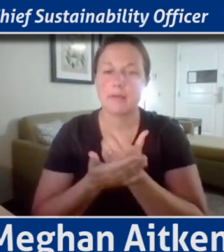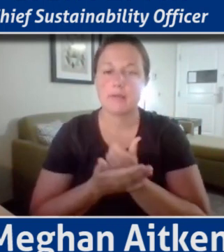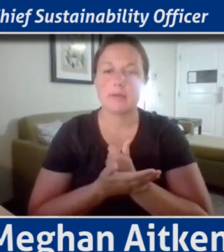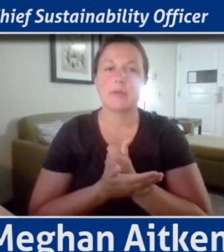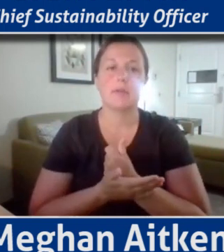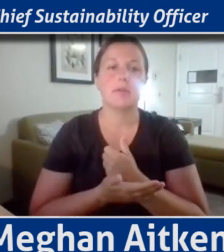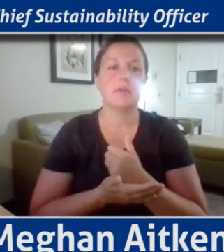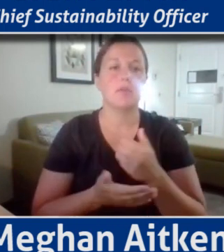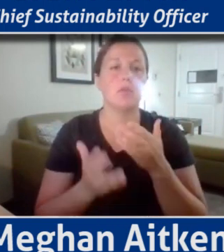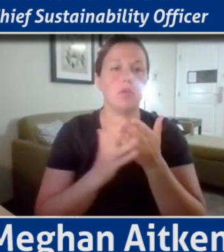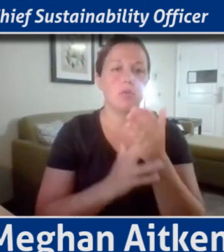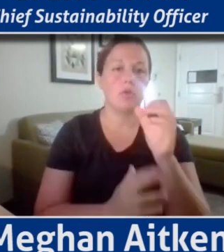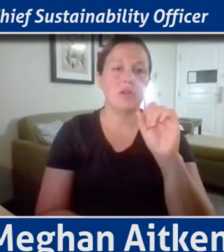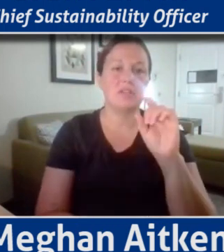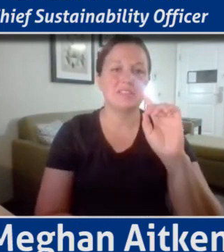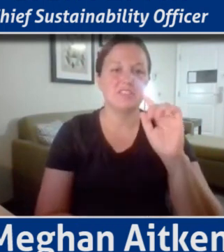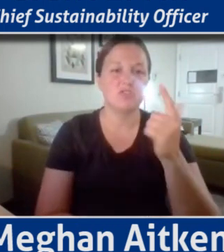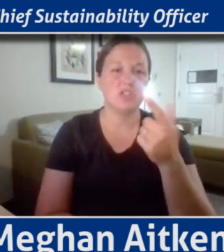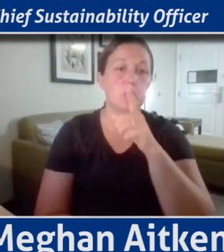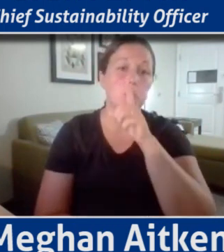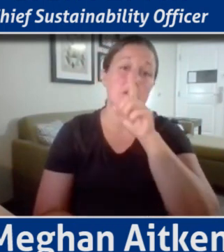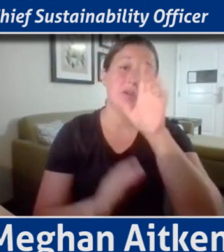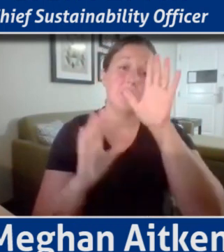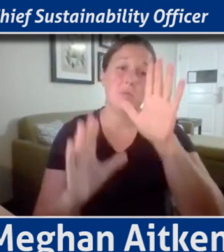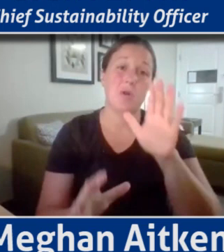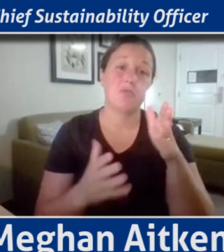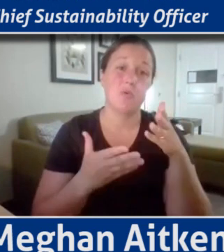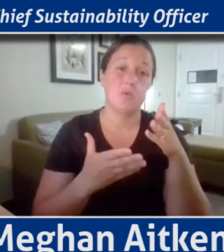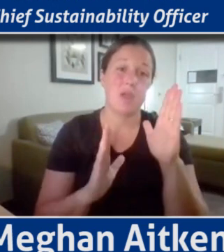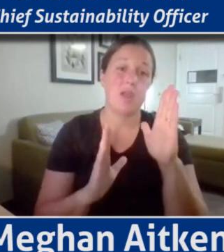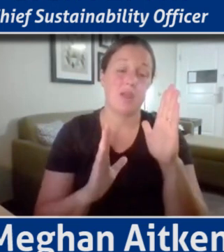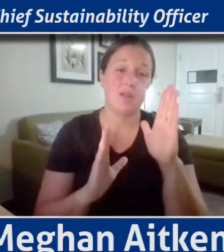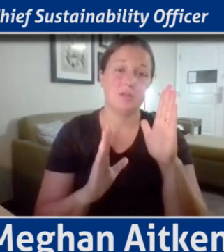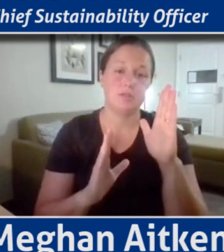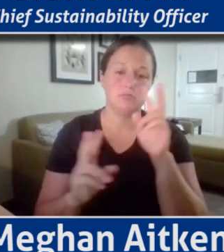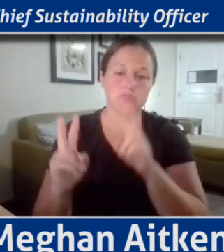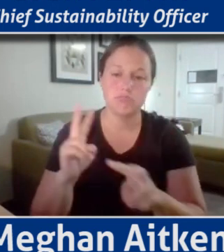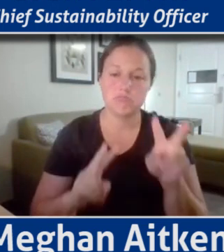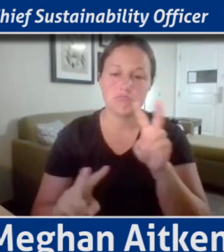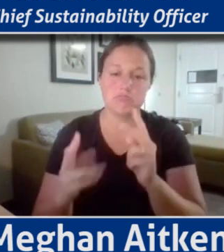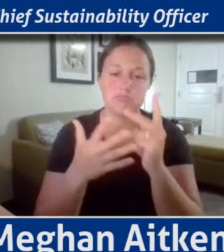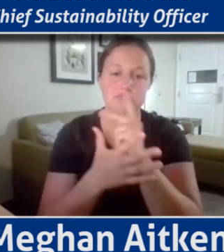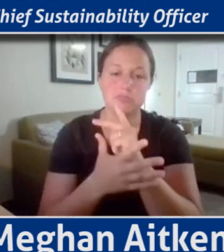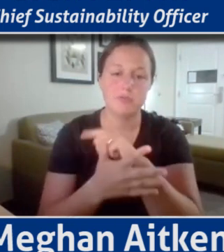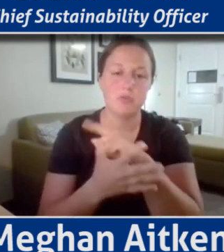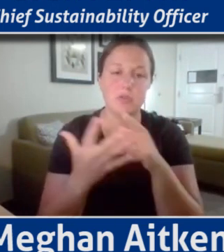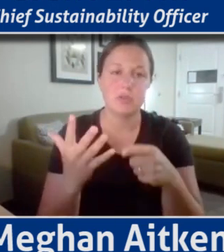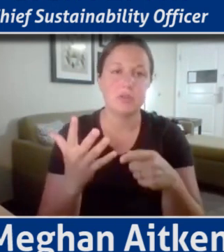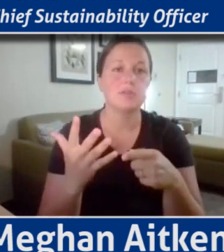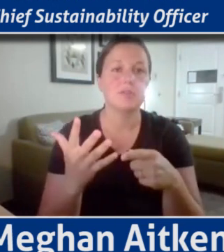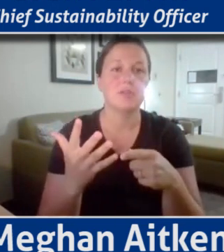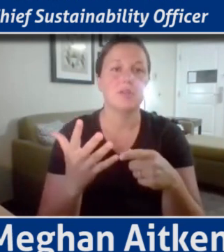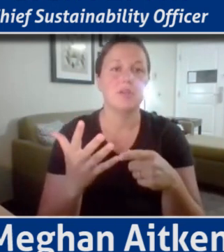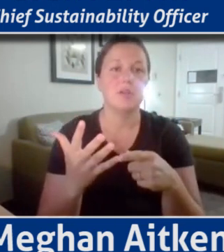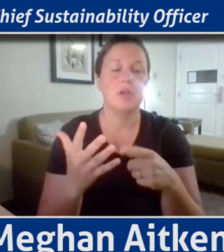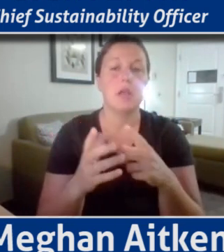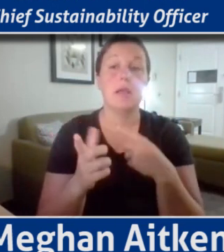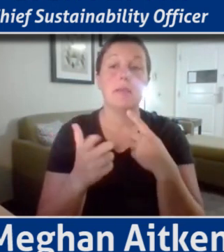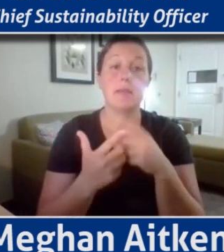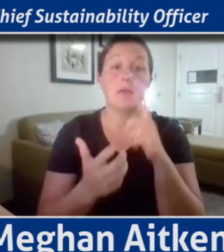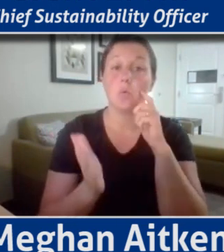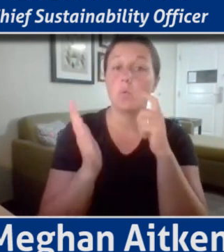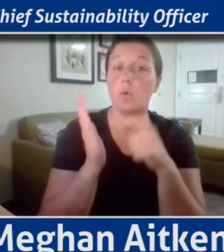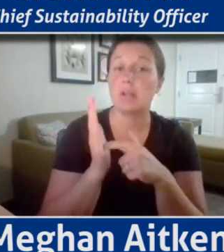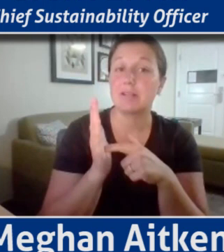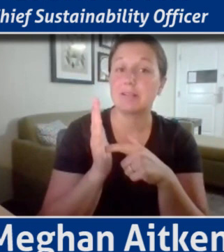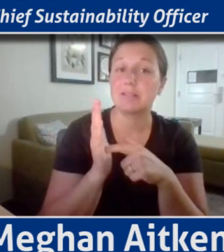framework to be able to look at things intentionally and you can recognize where you can be doing more. You can